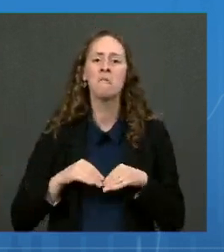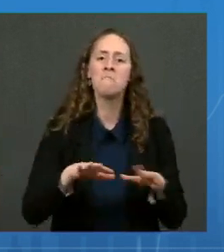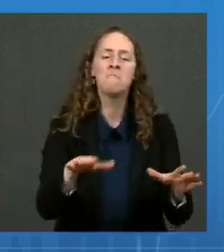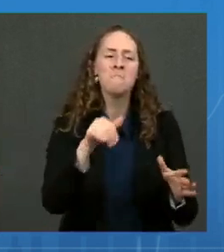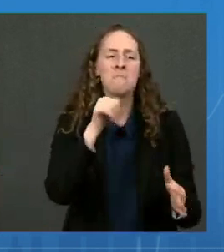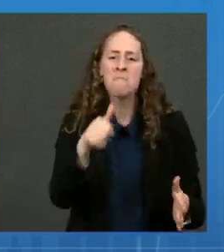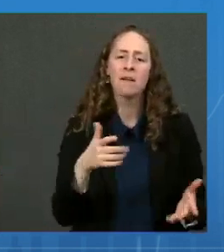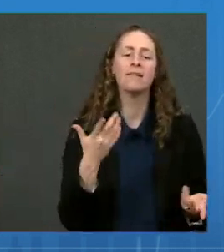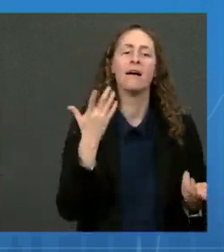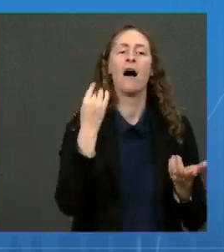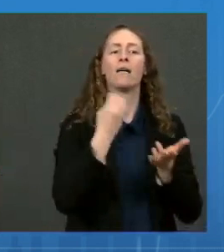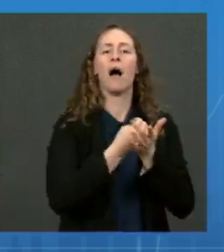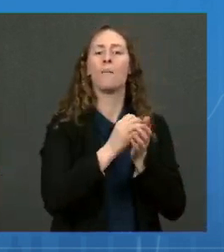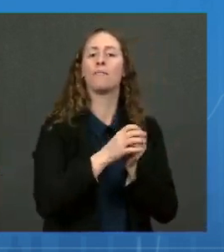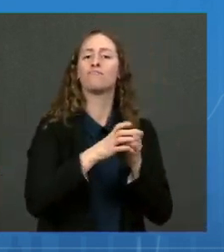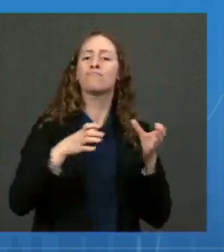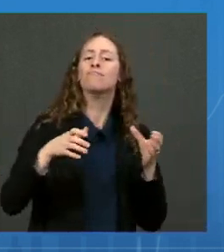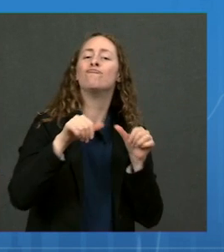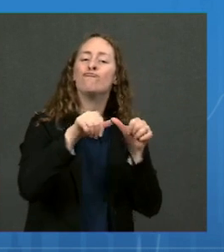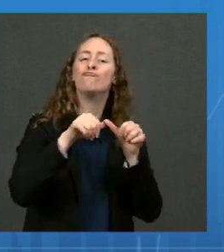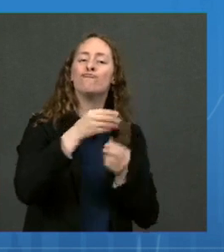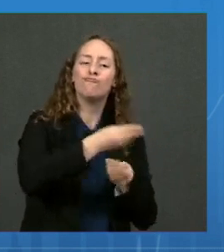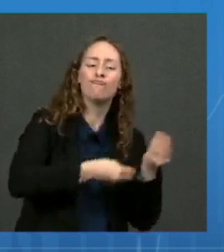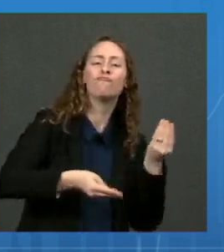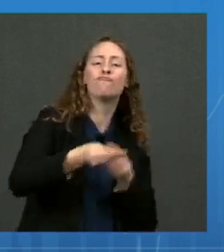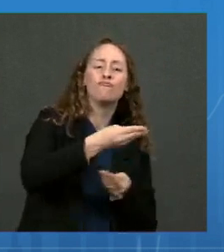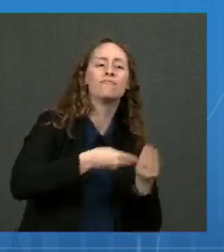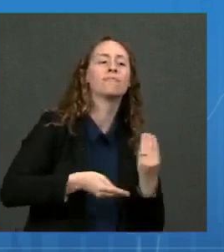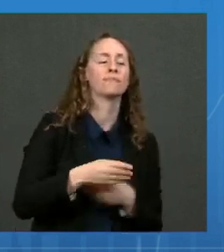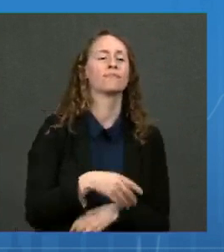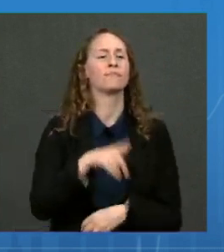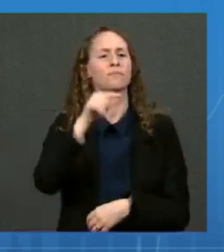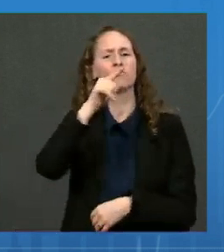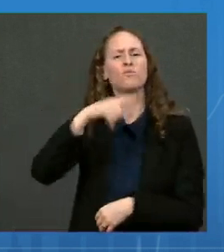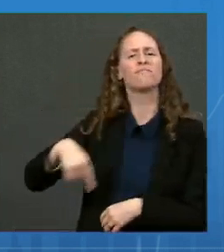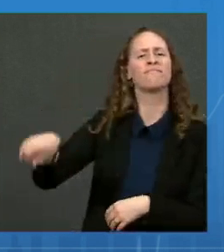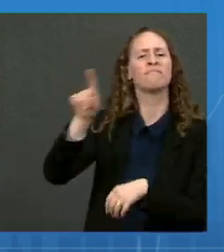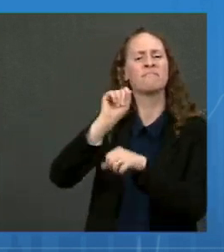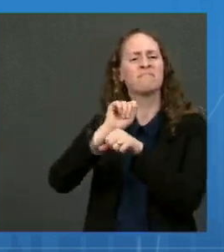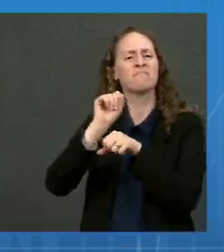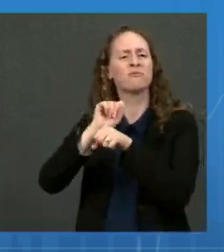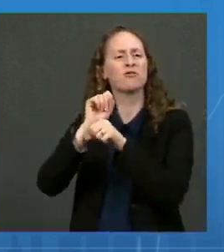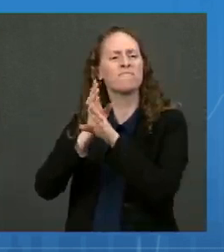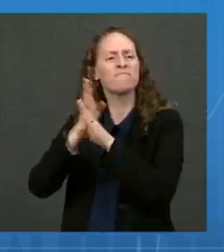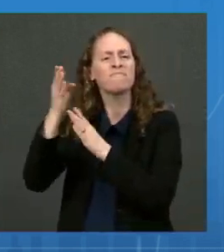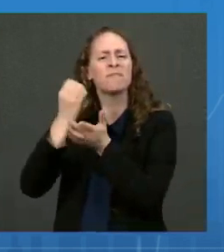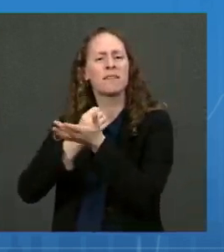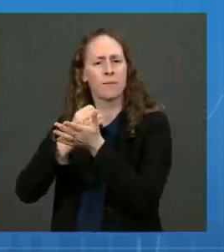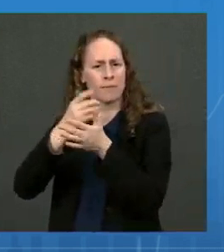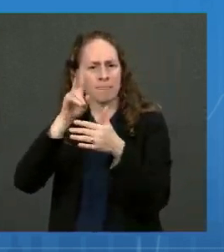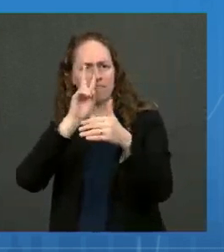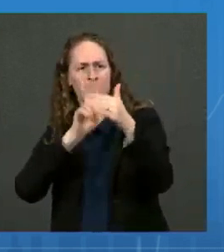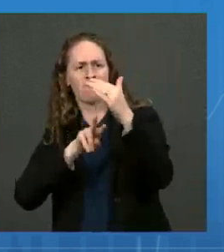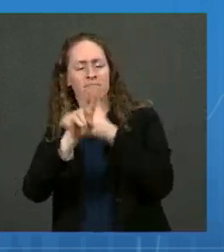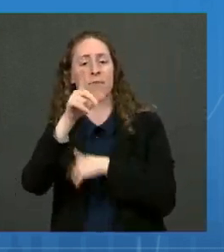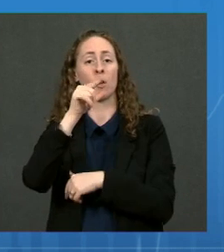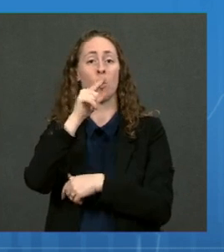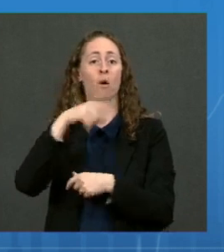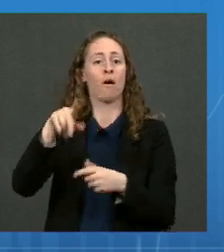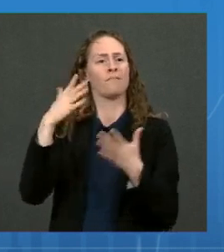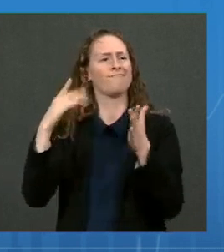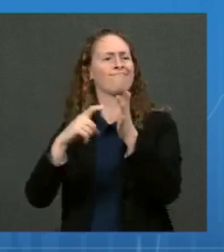According to economists at Goldman Sachs, vaccination requirements could help return up to 5 million workers into the labor force